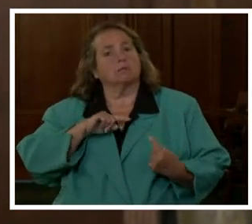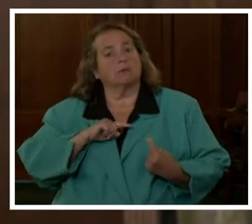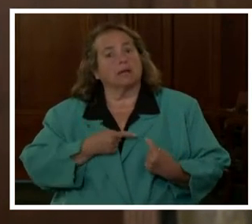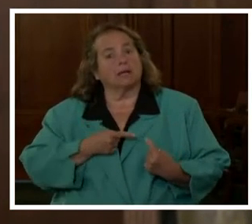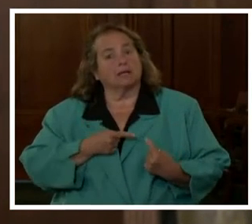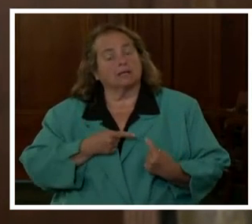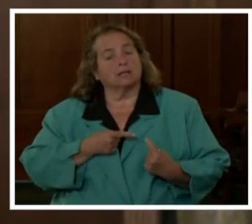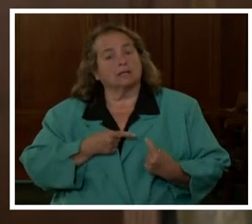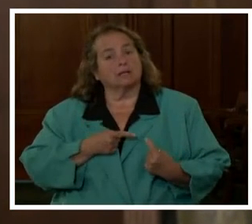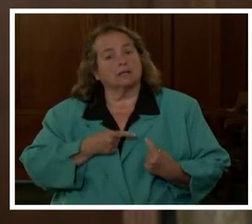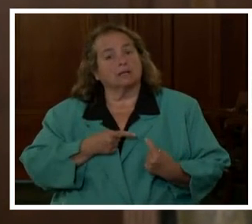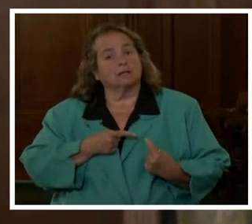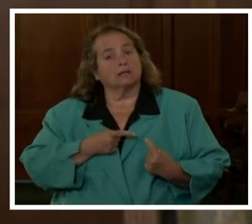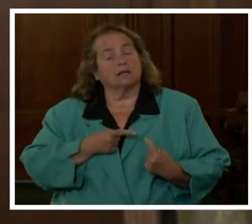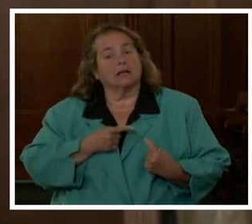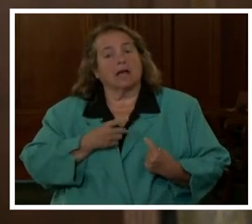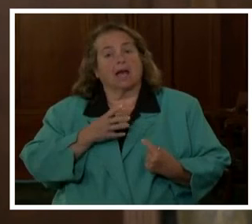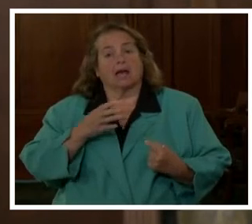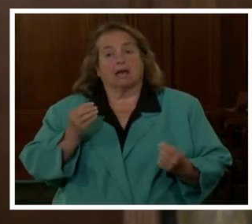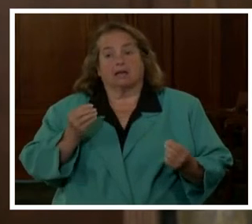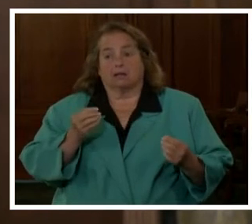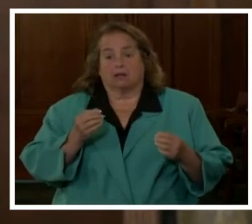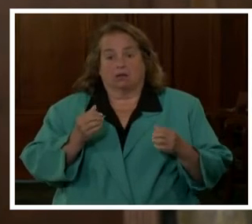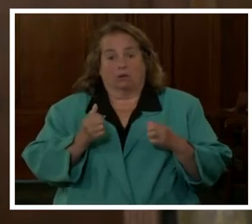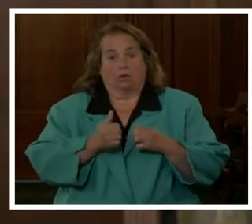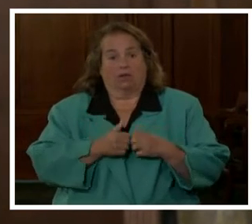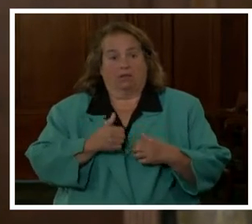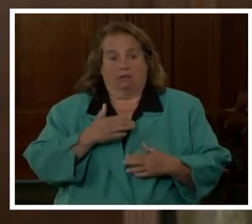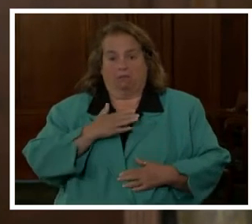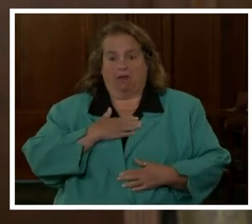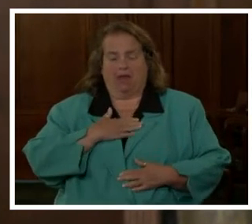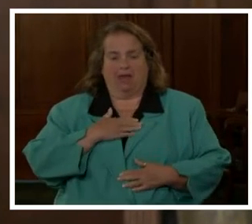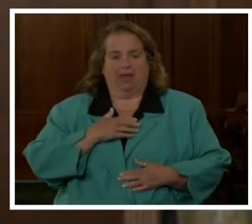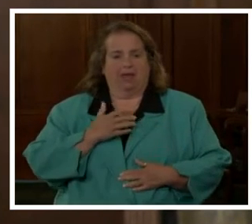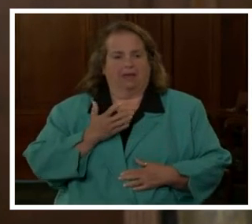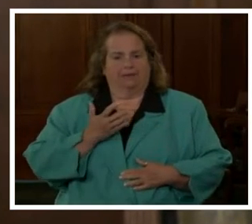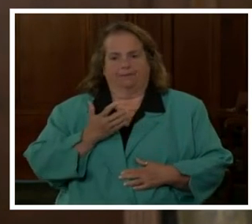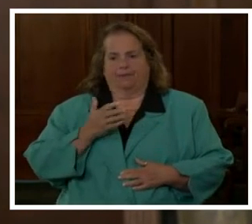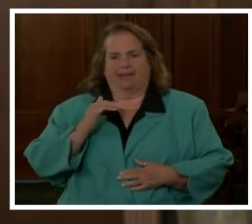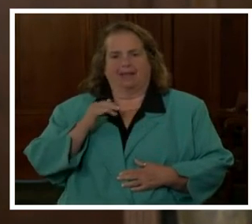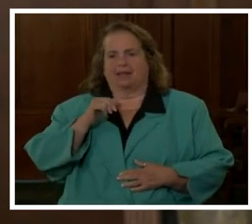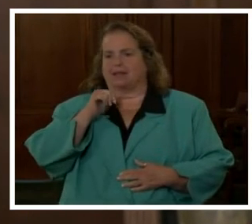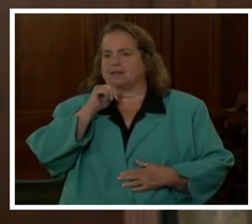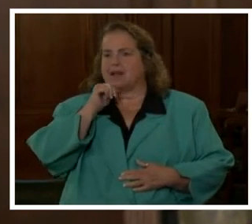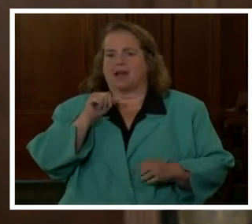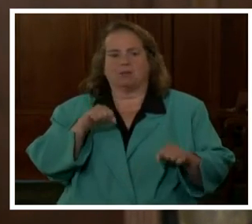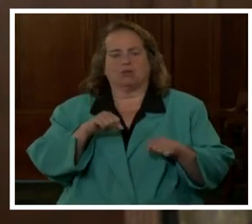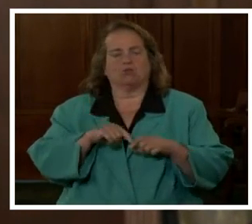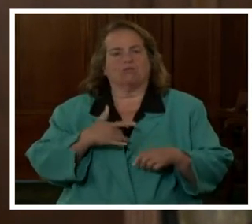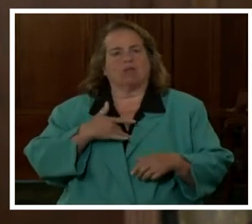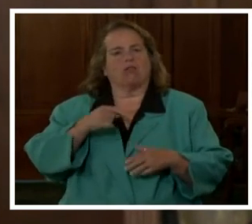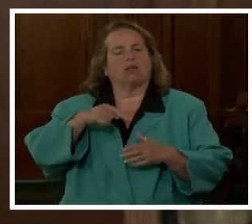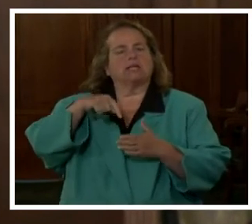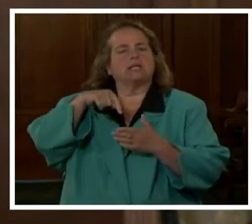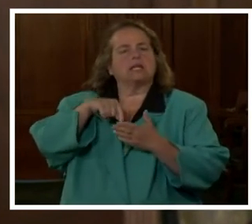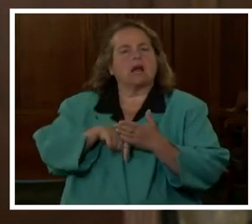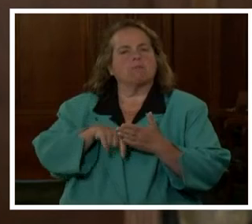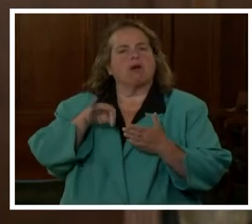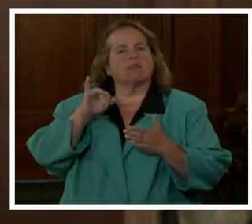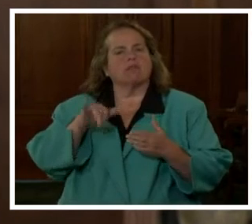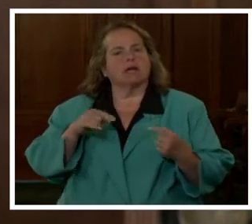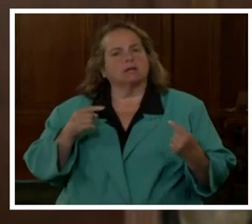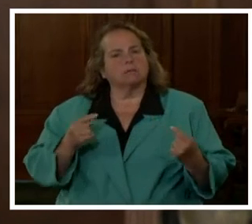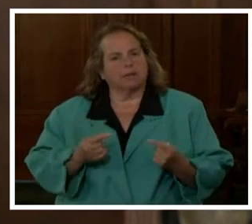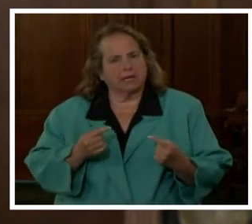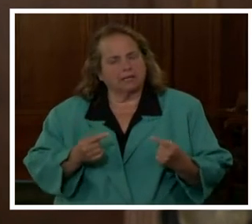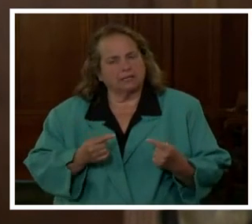admittedly my inability to feel the depths of that pain,